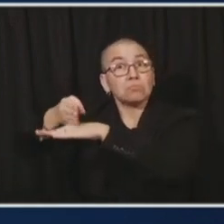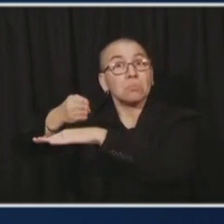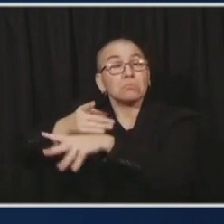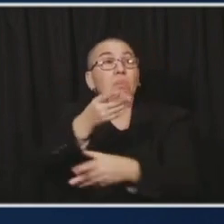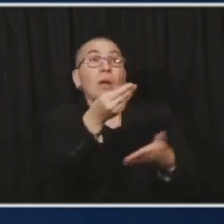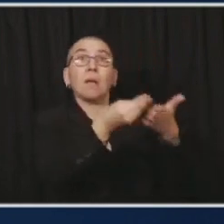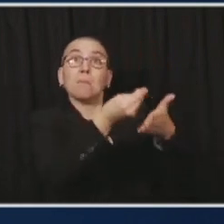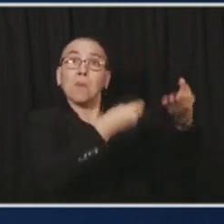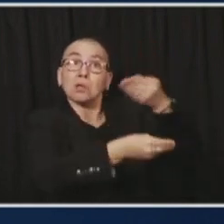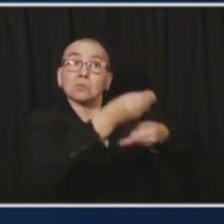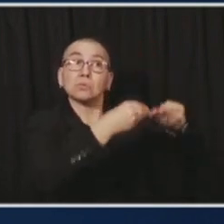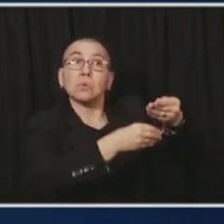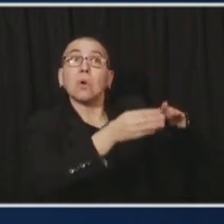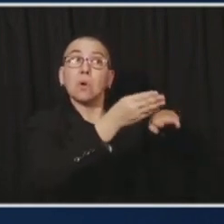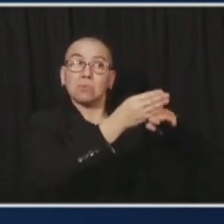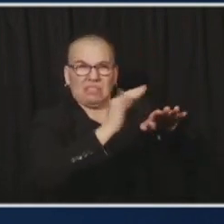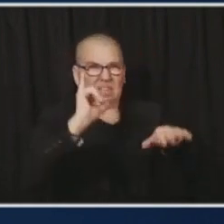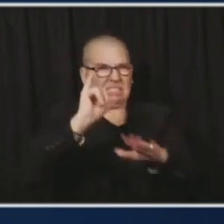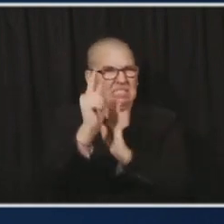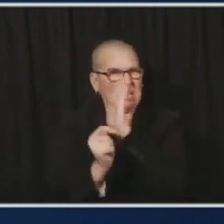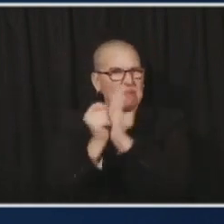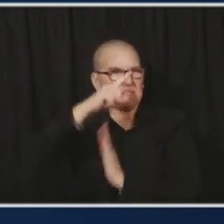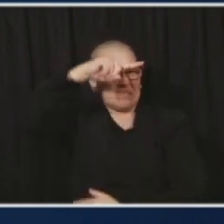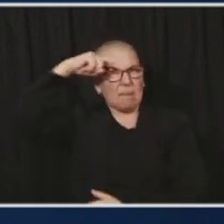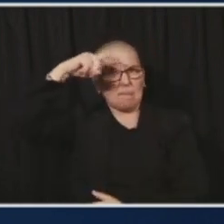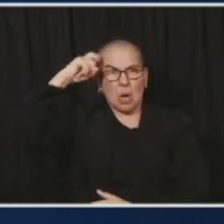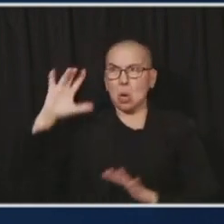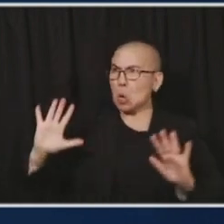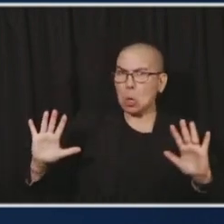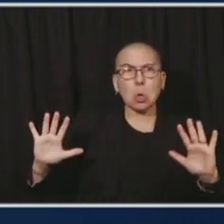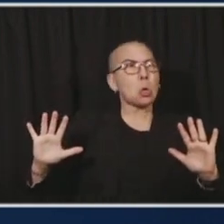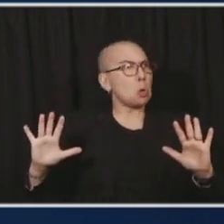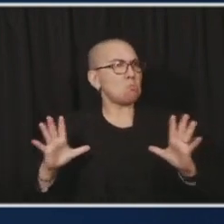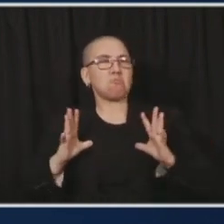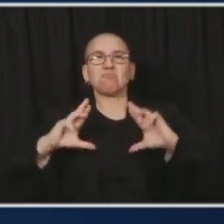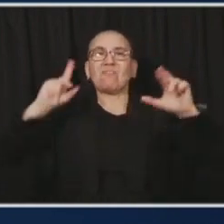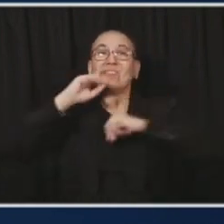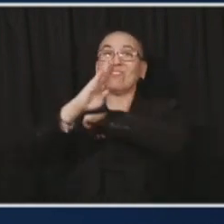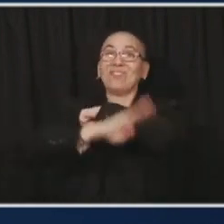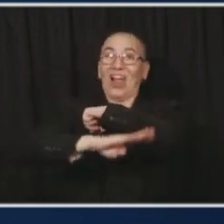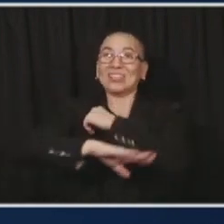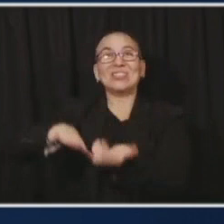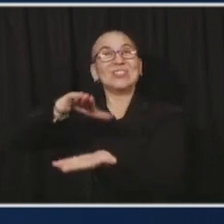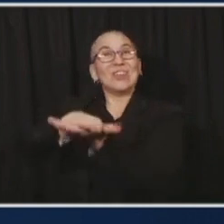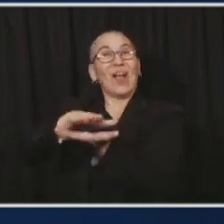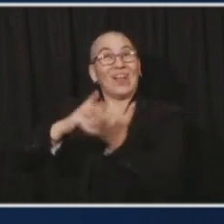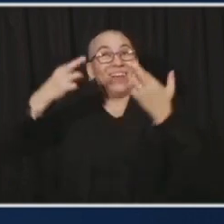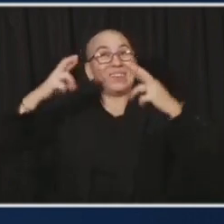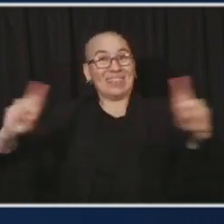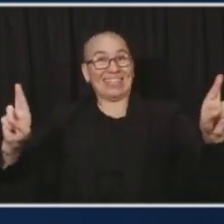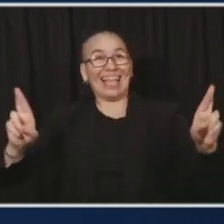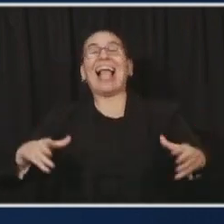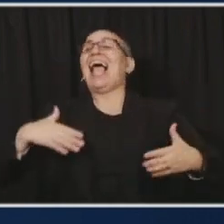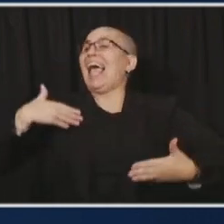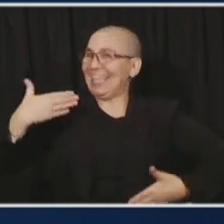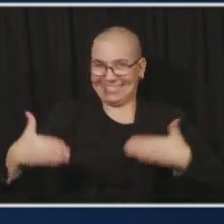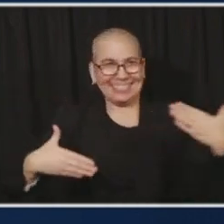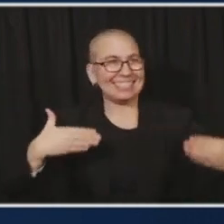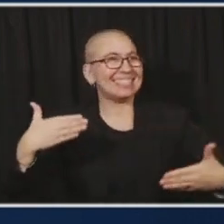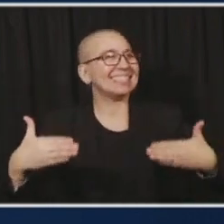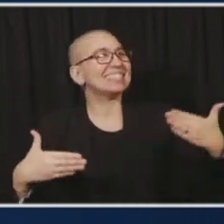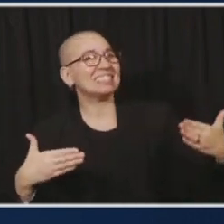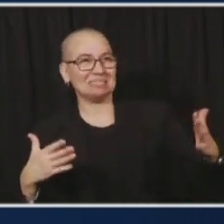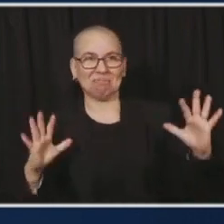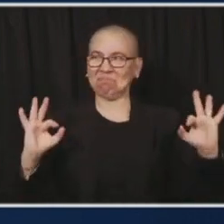the virus over the summer. We started getting ready for schools. We entered the state learning plan and we did the things that we needed to do that weren't ready and